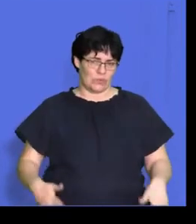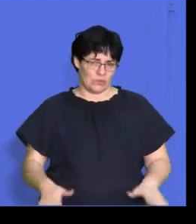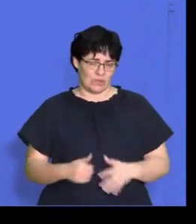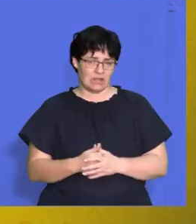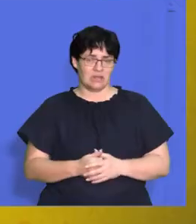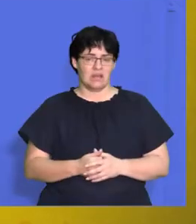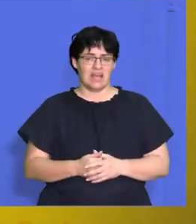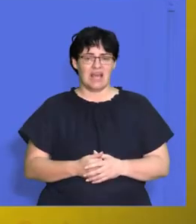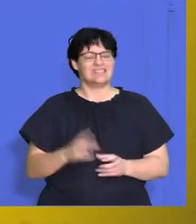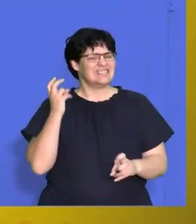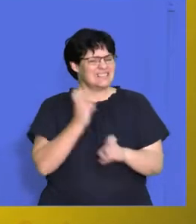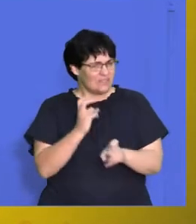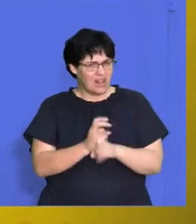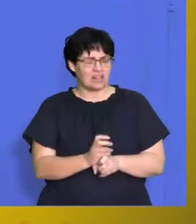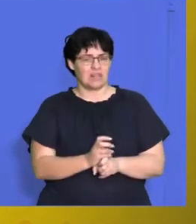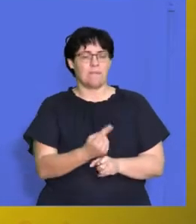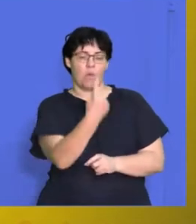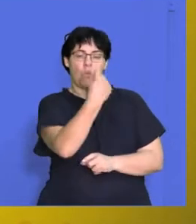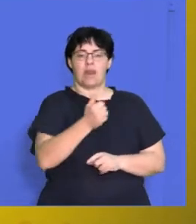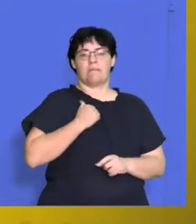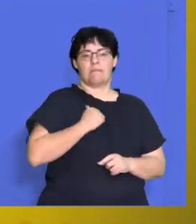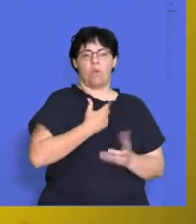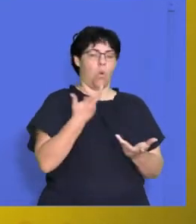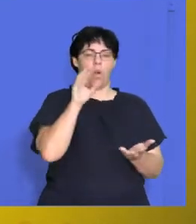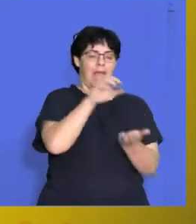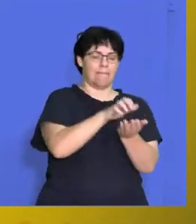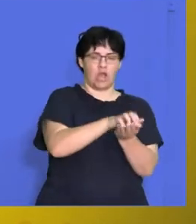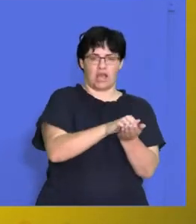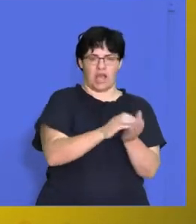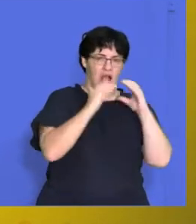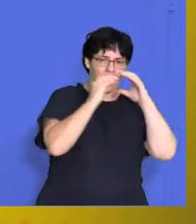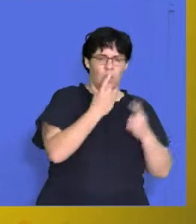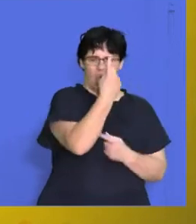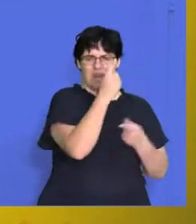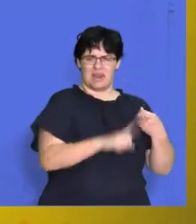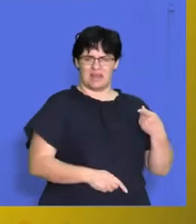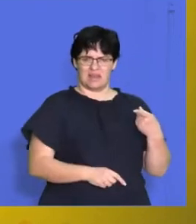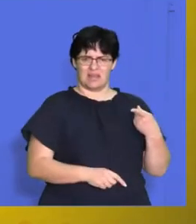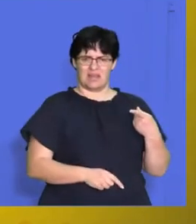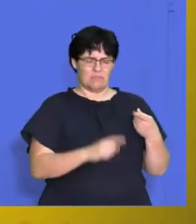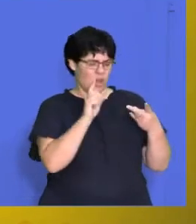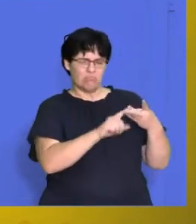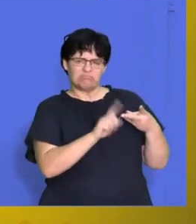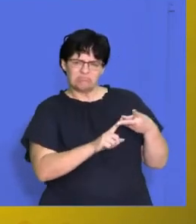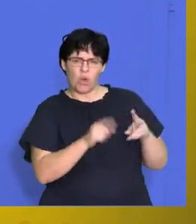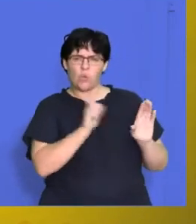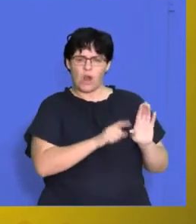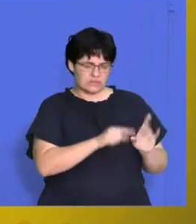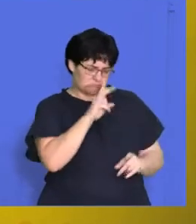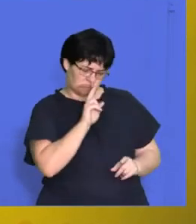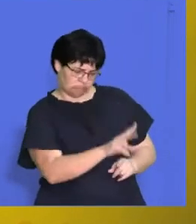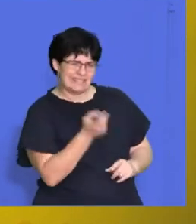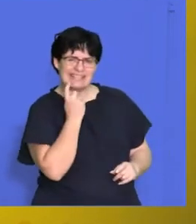very easy if I'm only producing one hamburger a day I can look at the quality of that burger